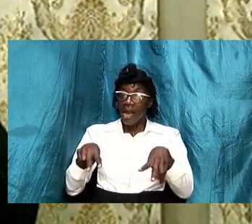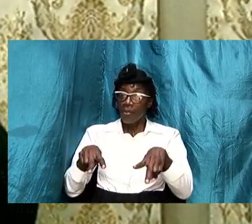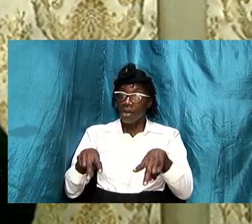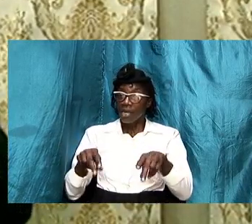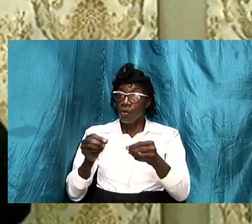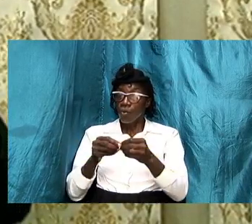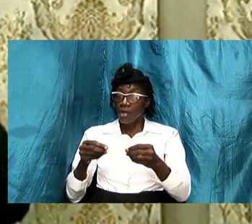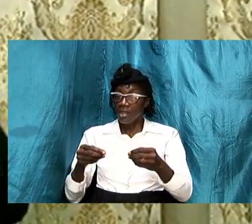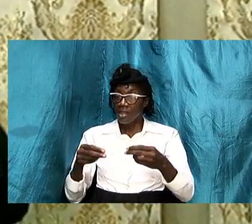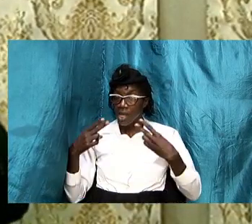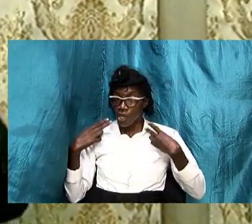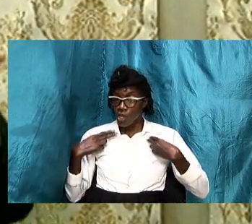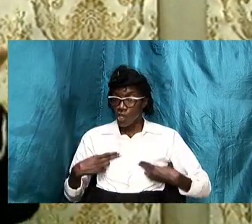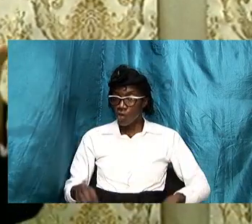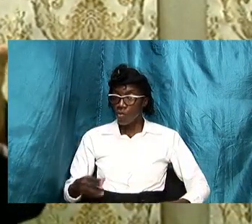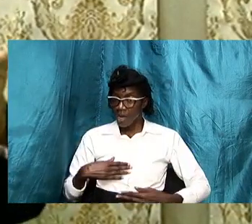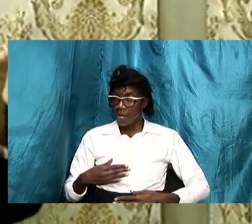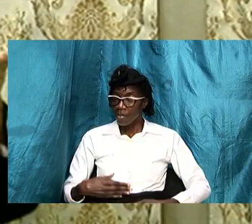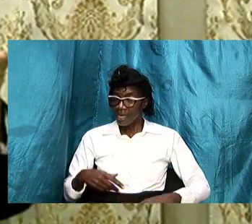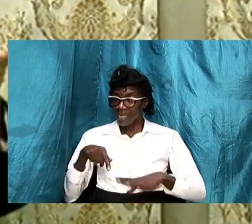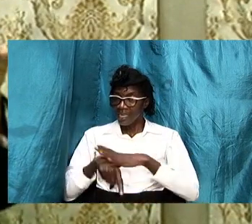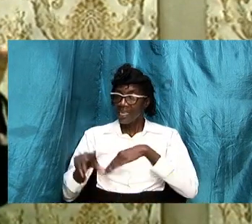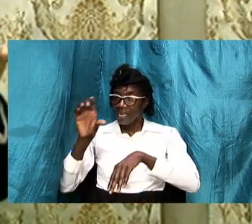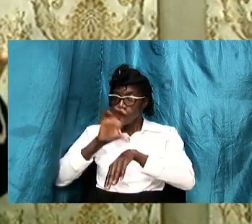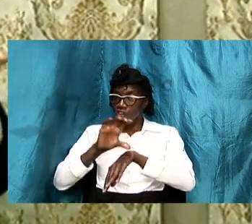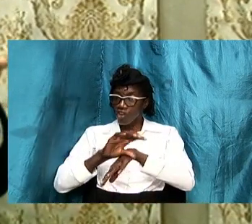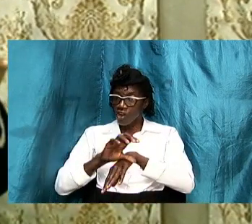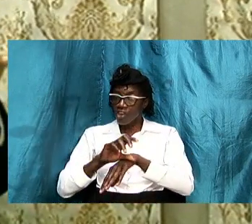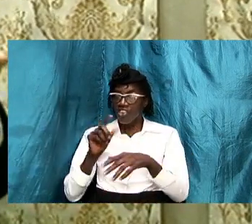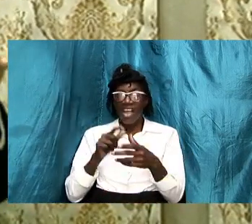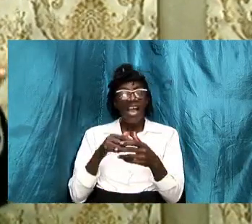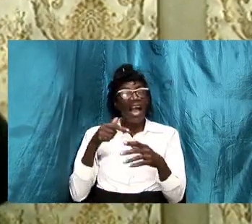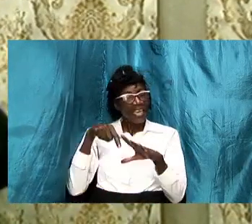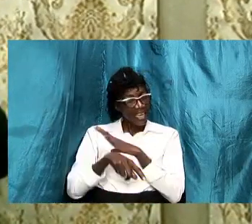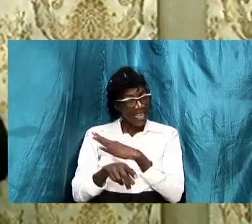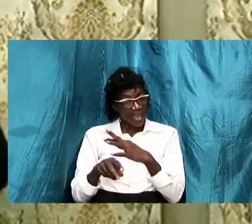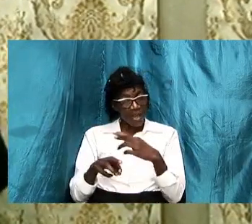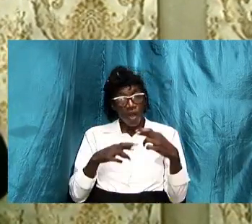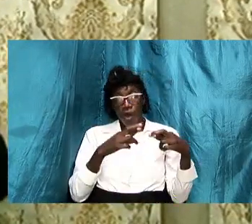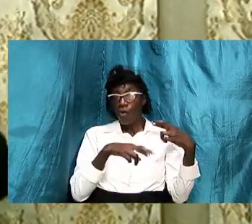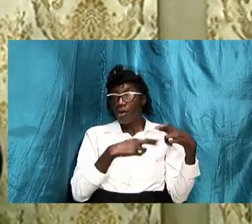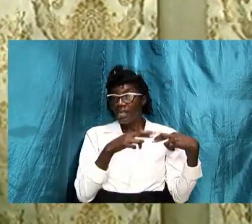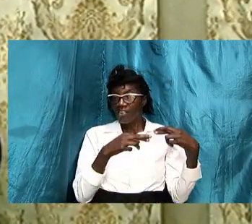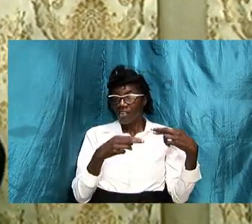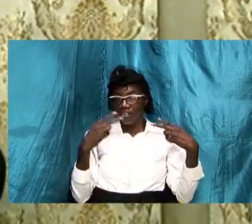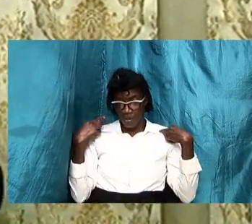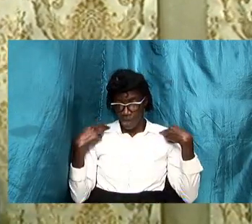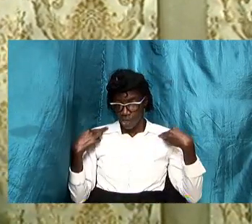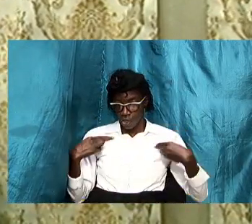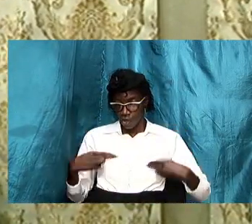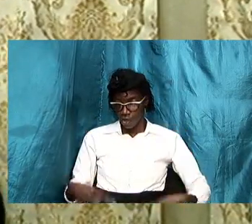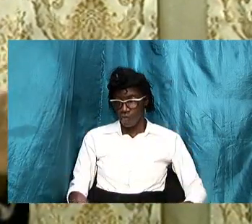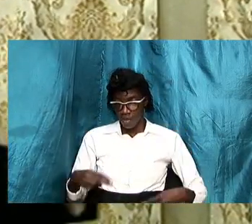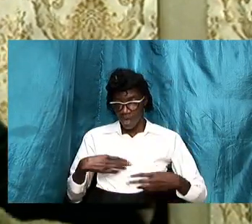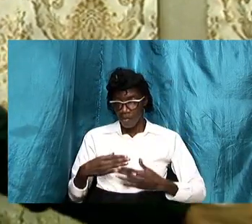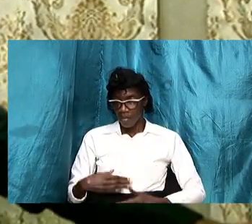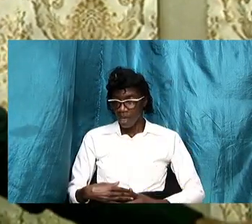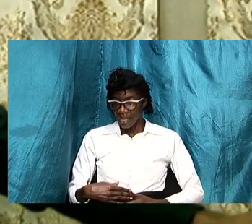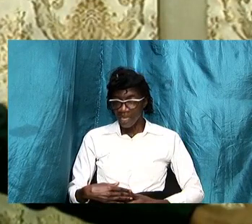happens in the church and then look at what's going to happen in our relationship so with the human body the head